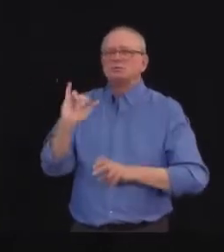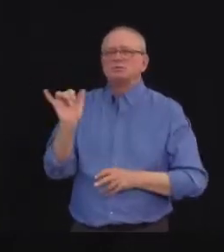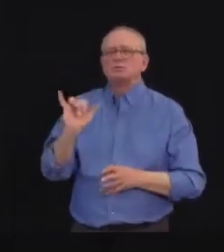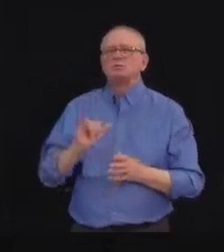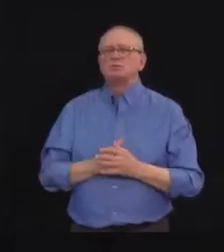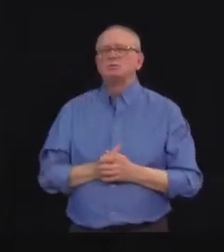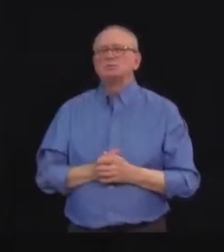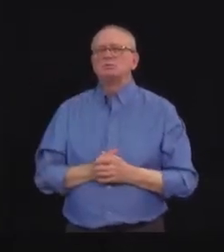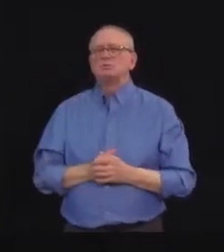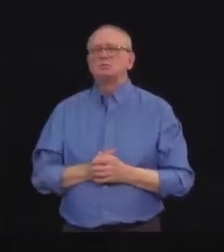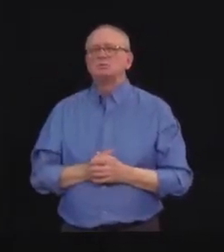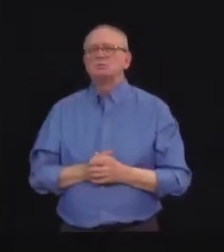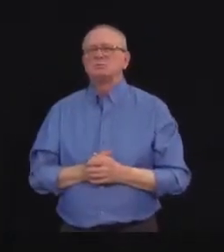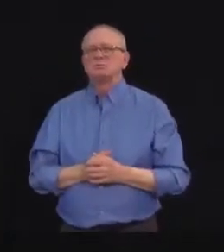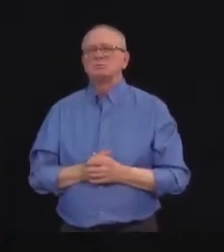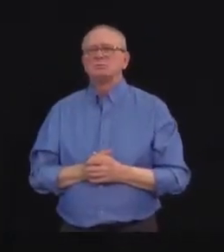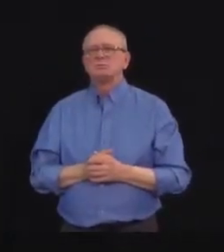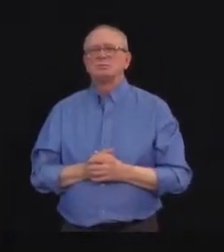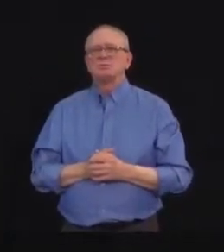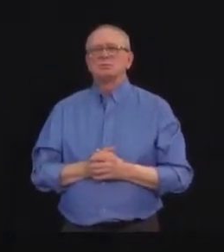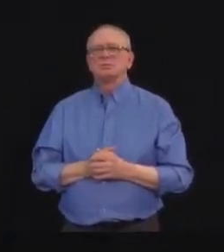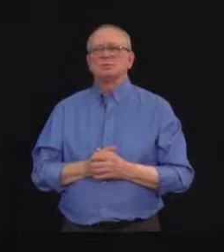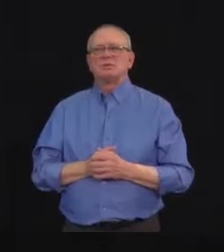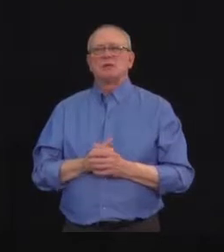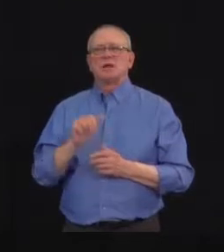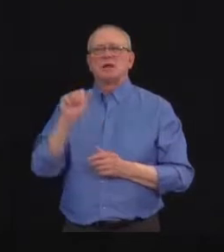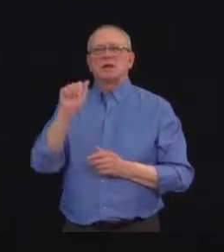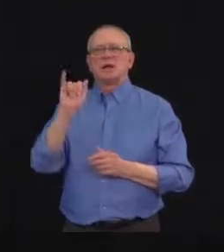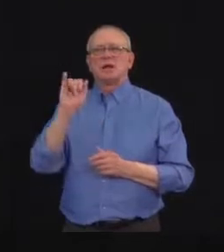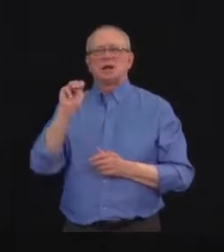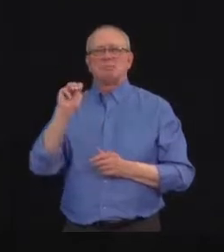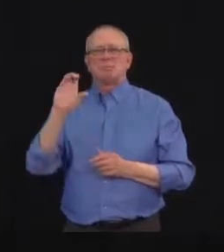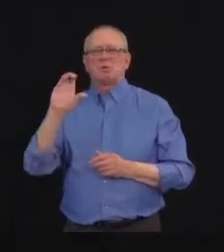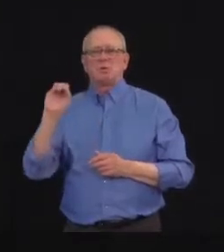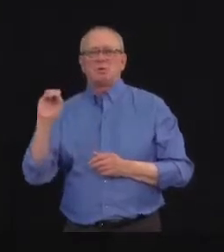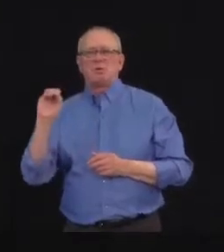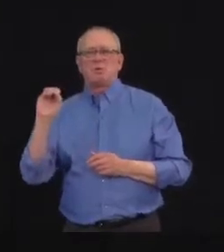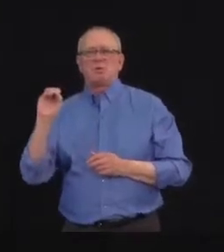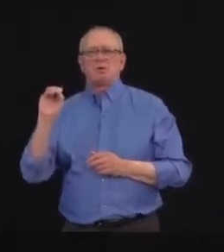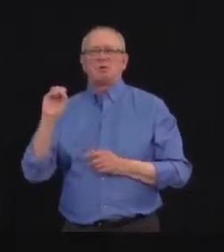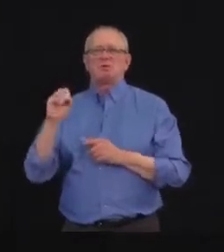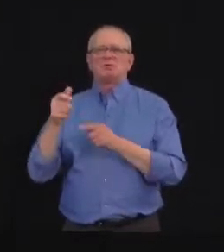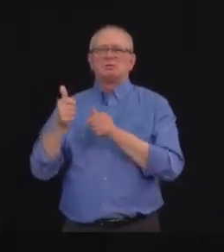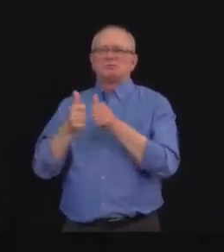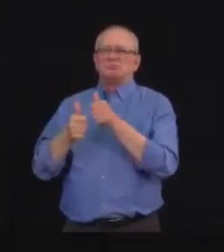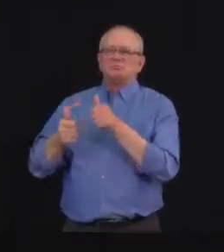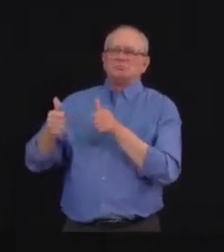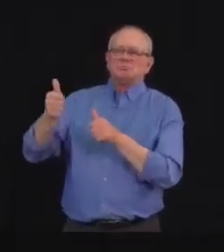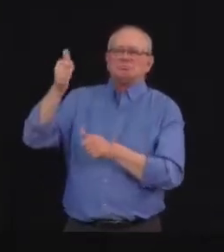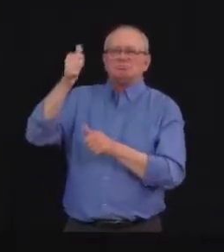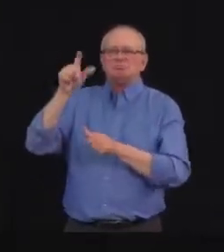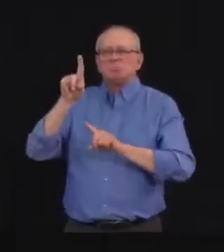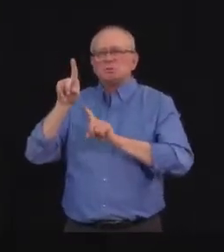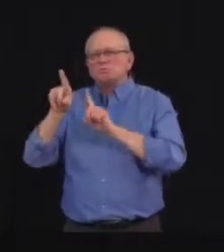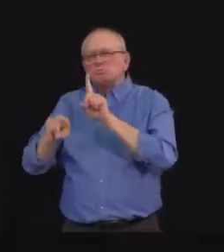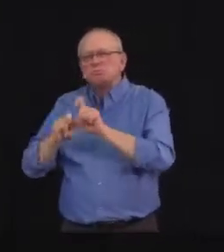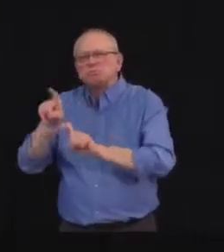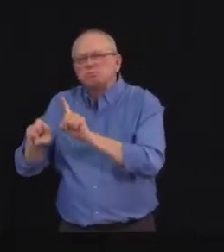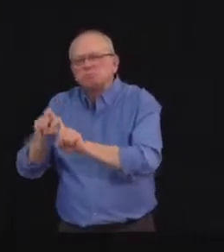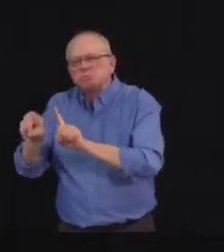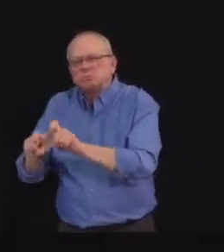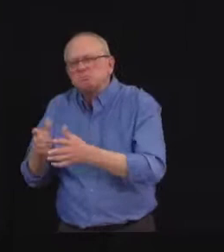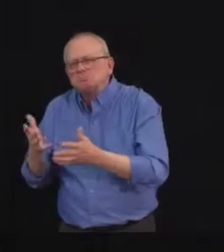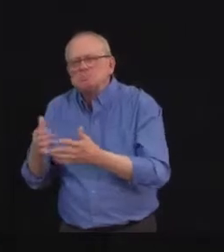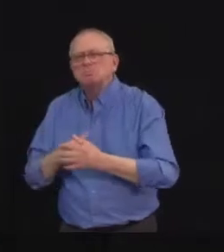executives from AIMCO appear before that committee to answer questions. So, finally, with respect